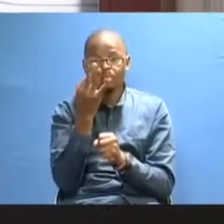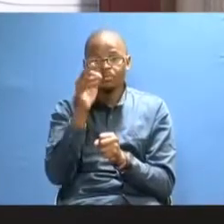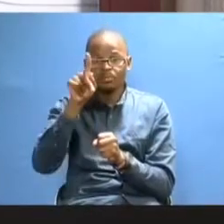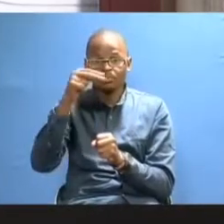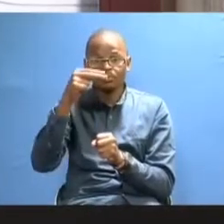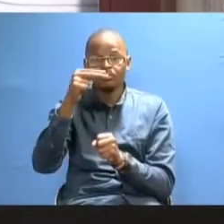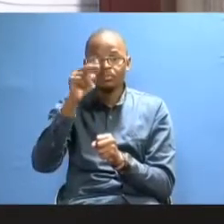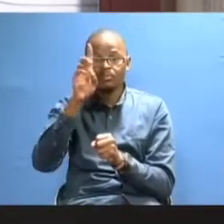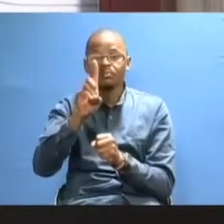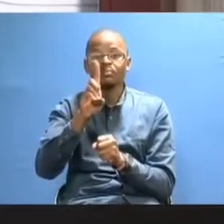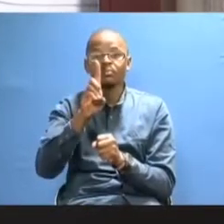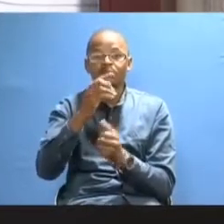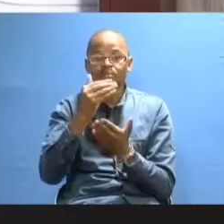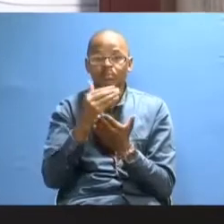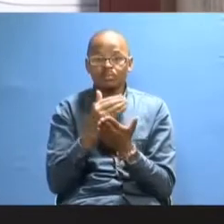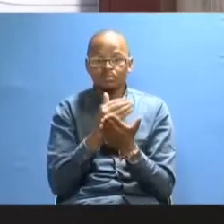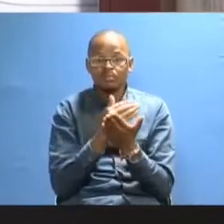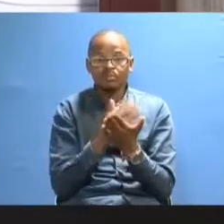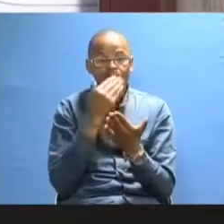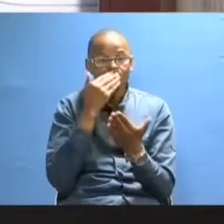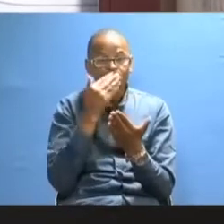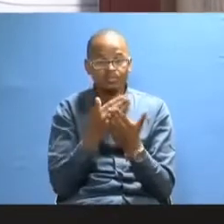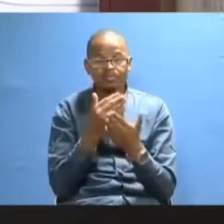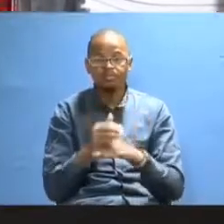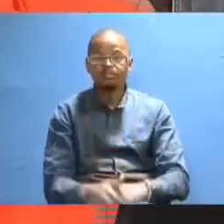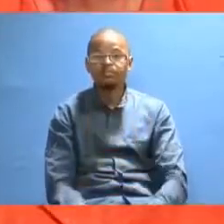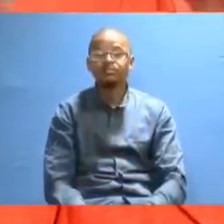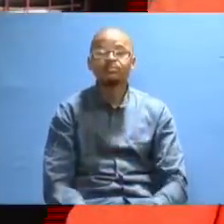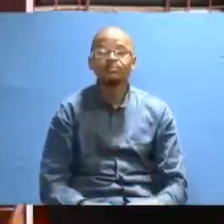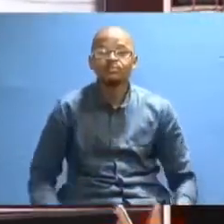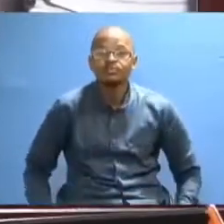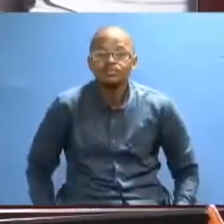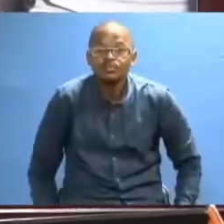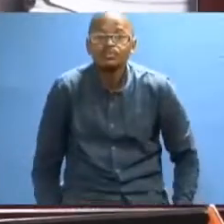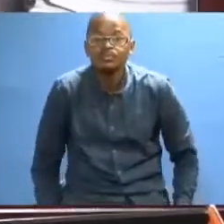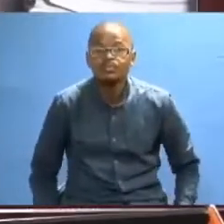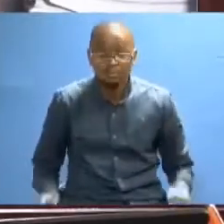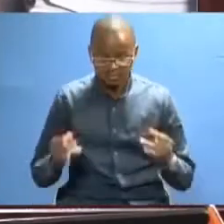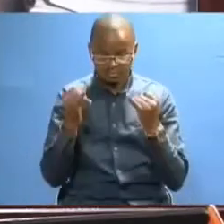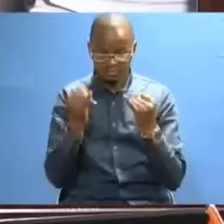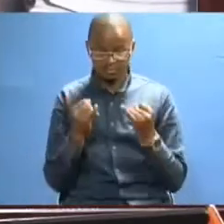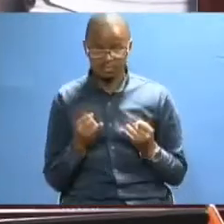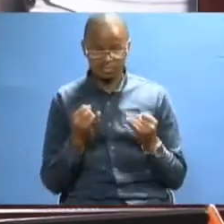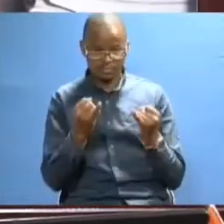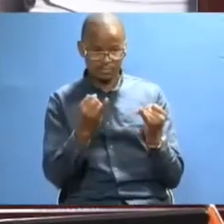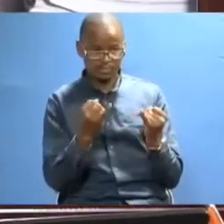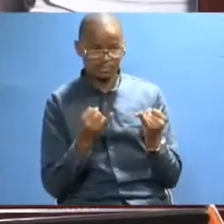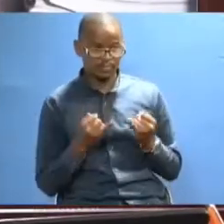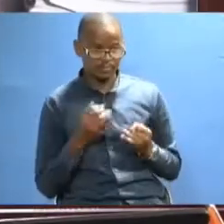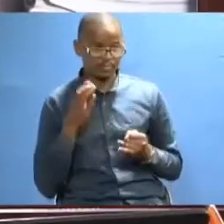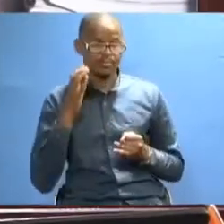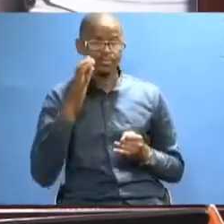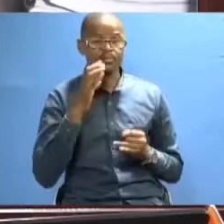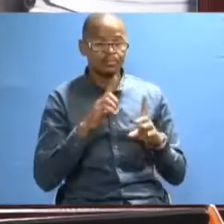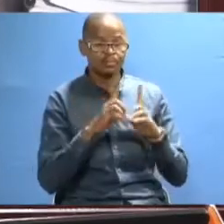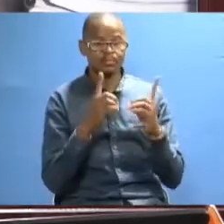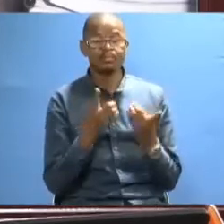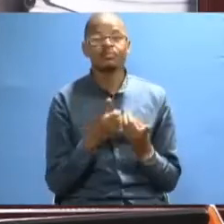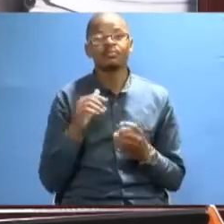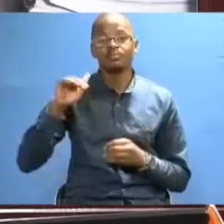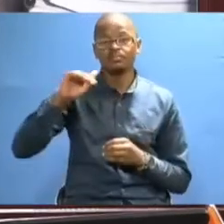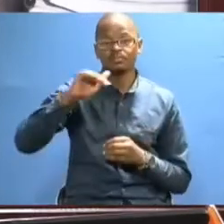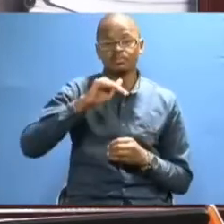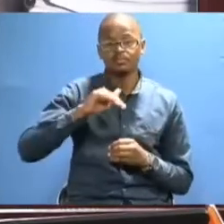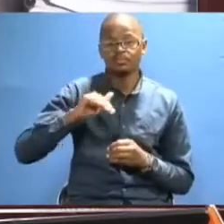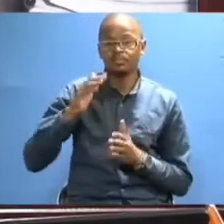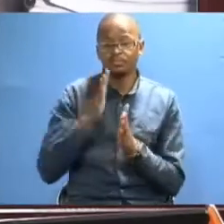three academic years for PhD programs. Thank you. May I introduce the chair of the Department